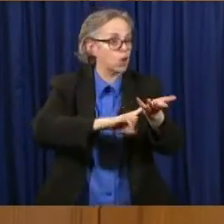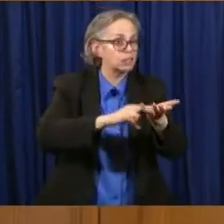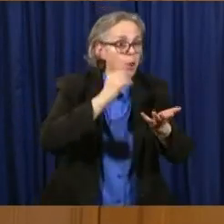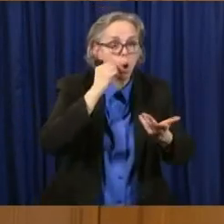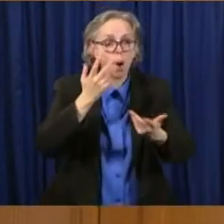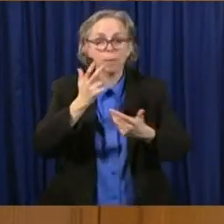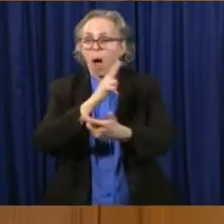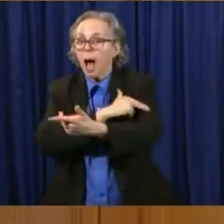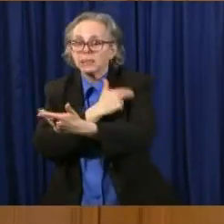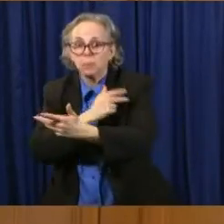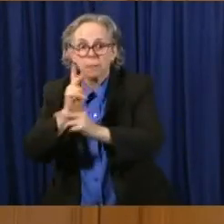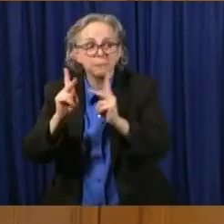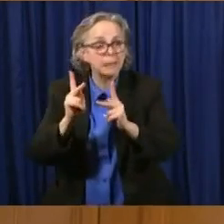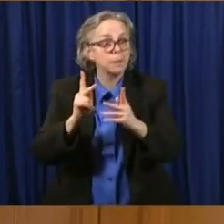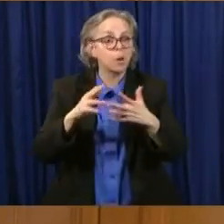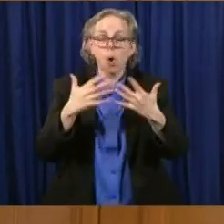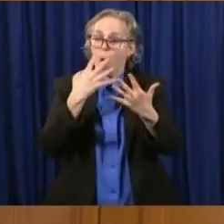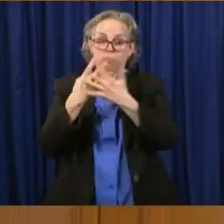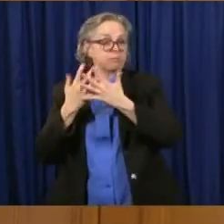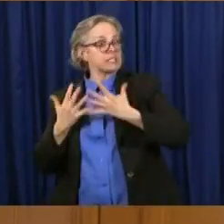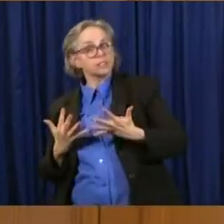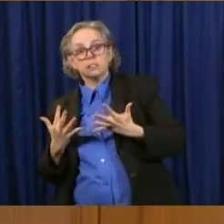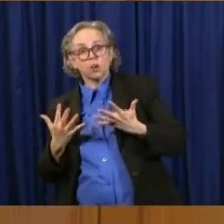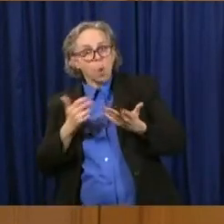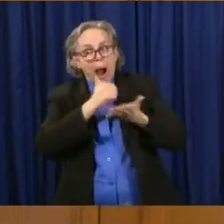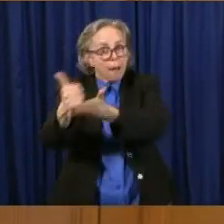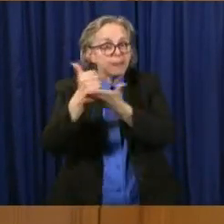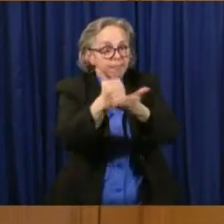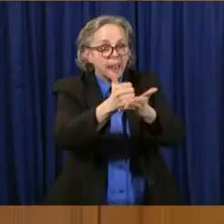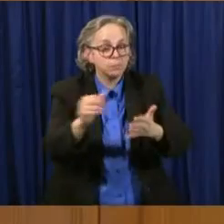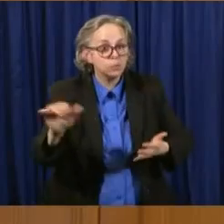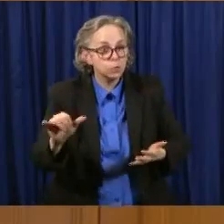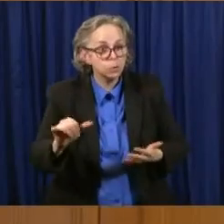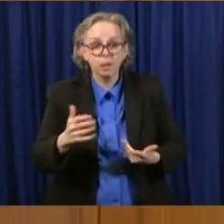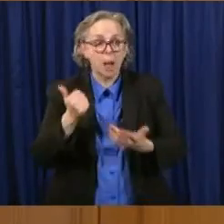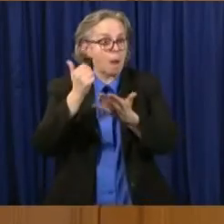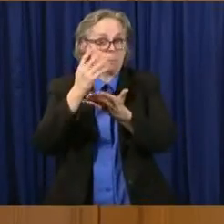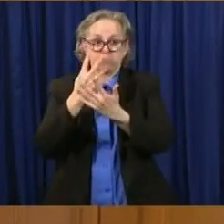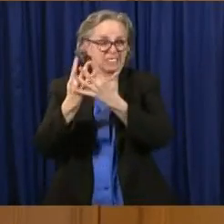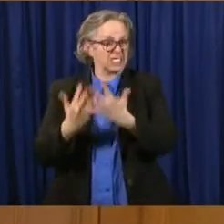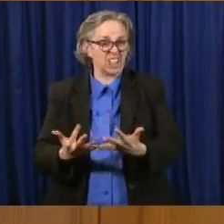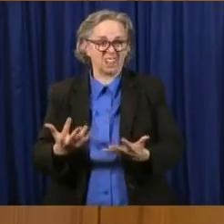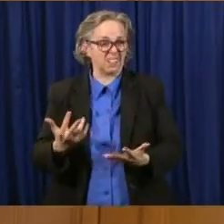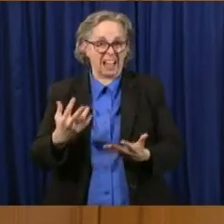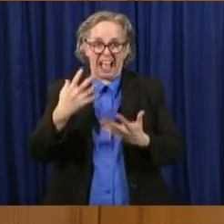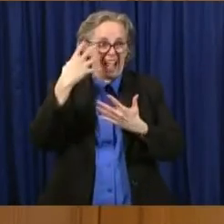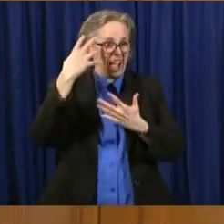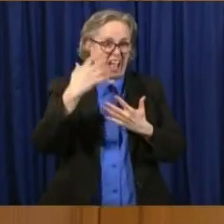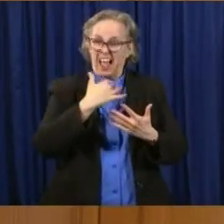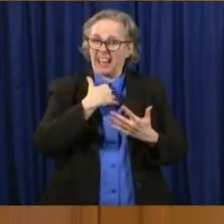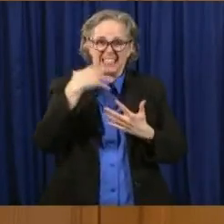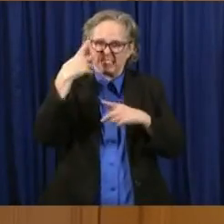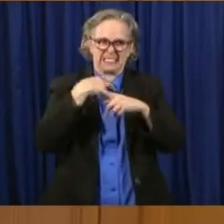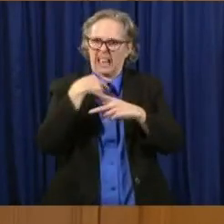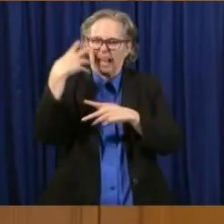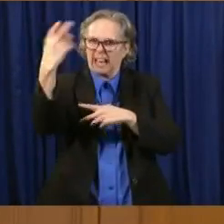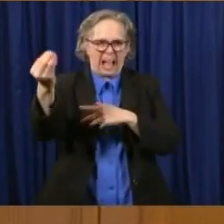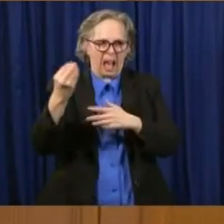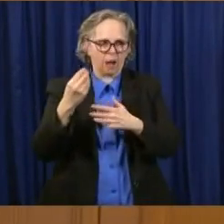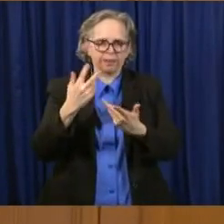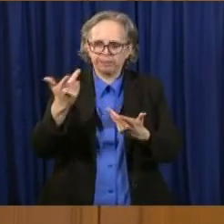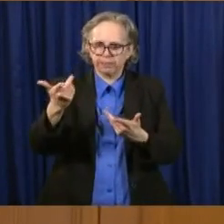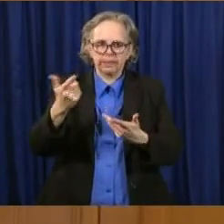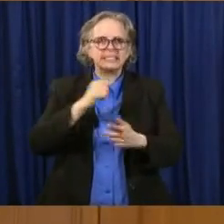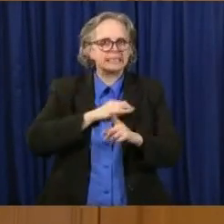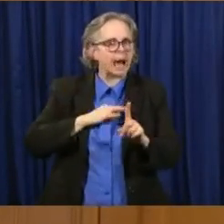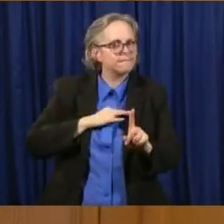people who work in prisons. It's not the prisoners who are going out and catching this. Unfortunately, it's all of us who can go about